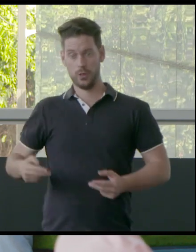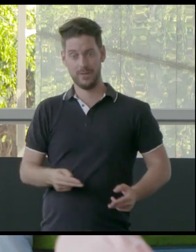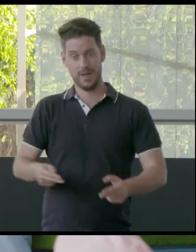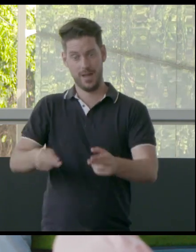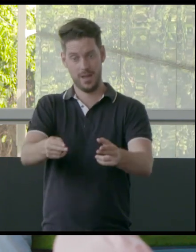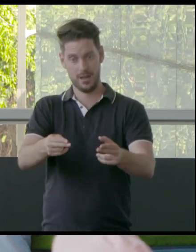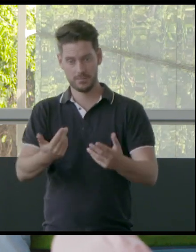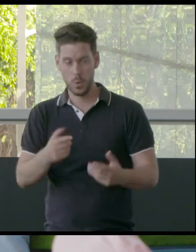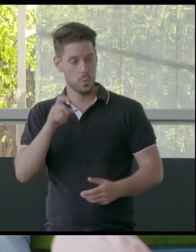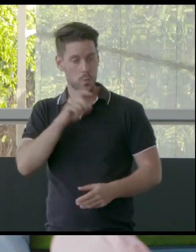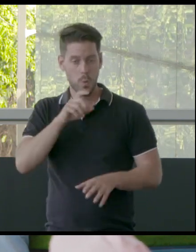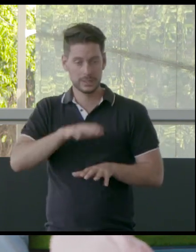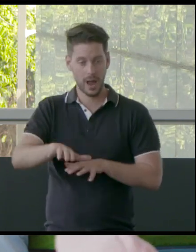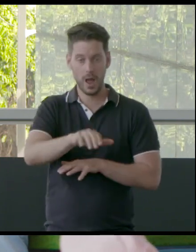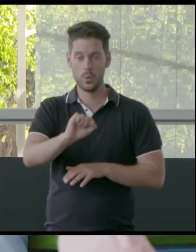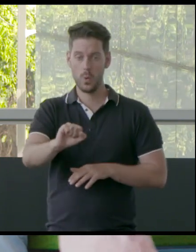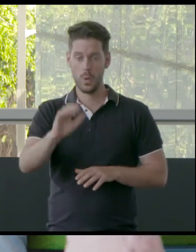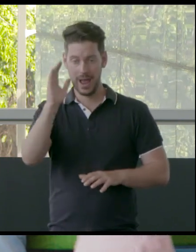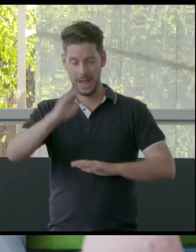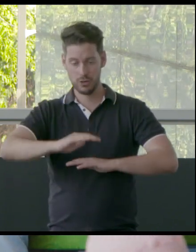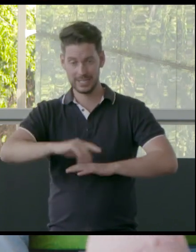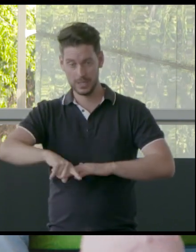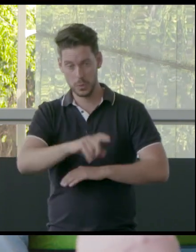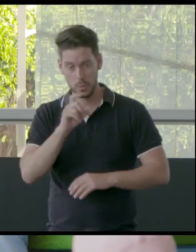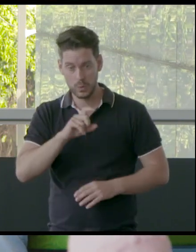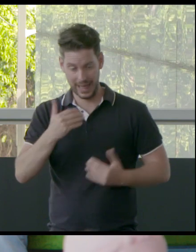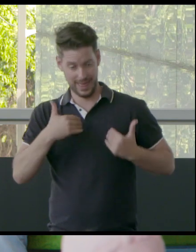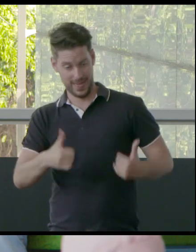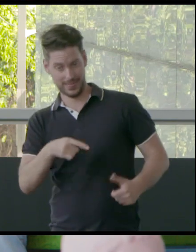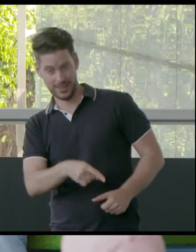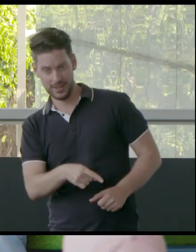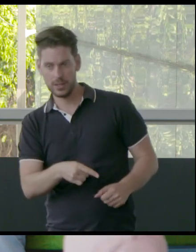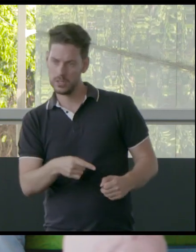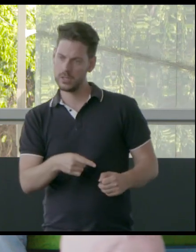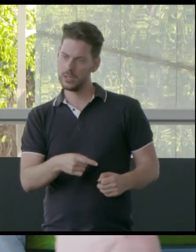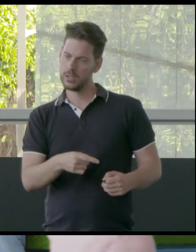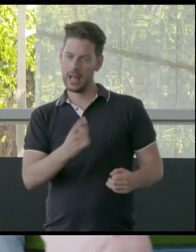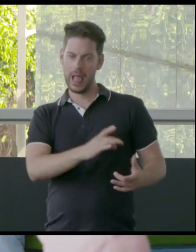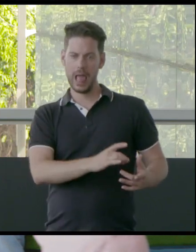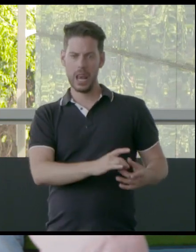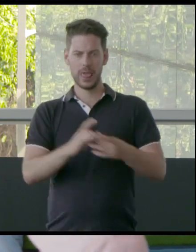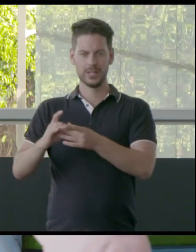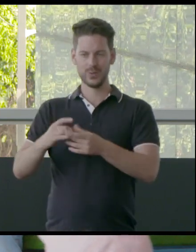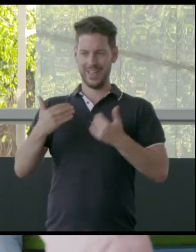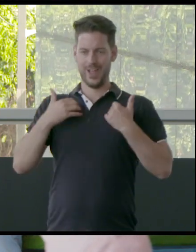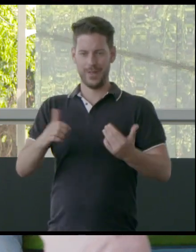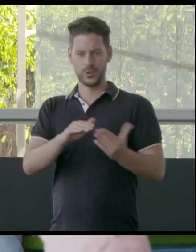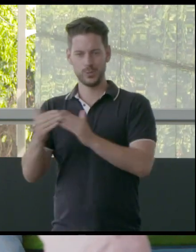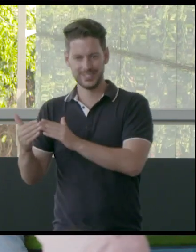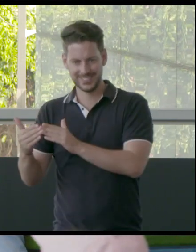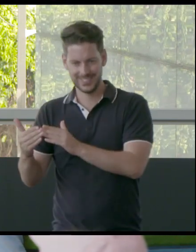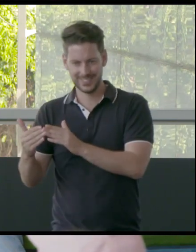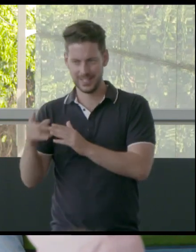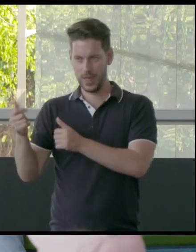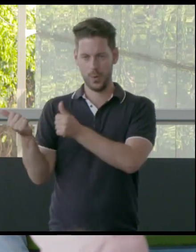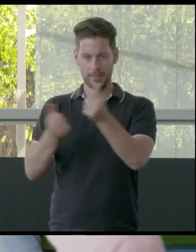or a watercourse on your country is, you know, it can be equated with the health of a community, their